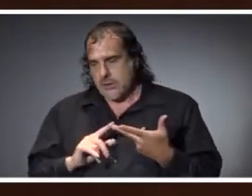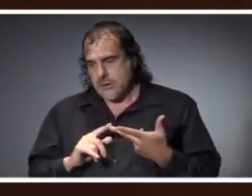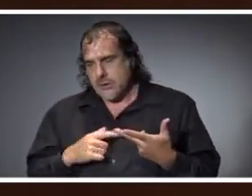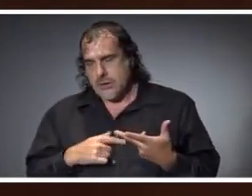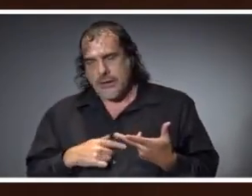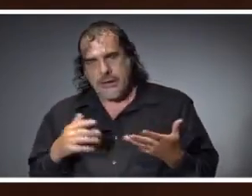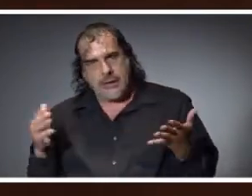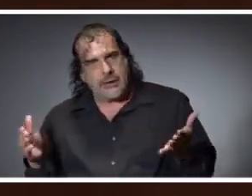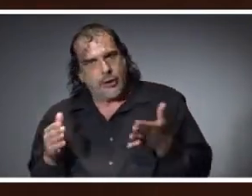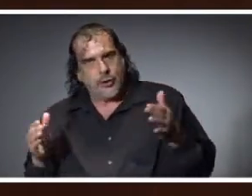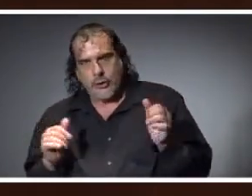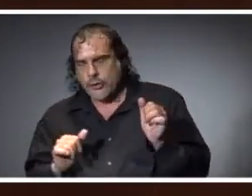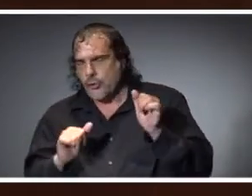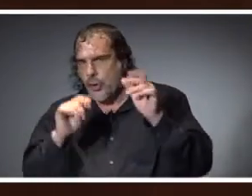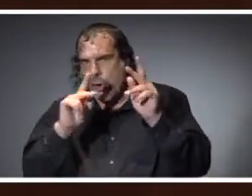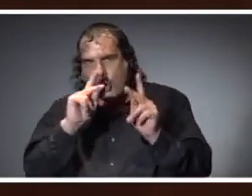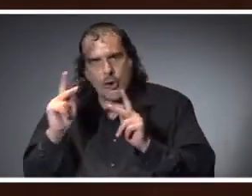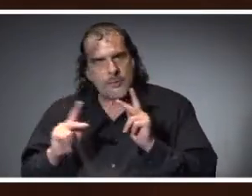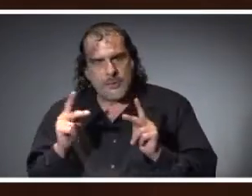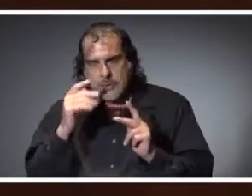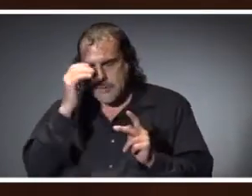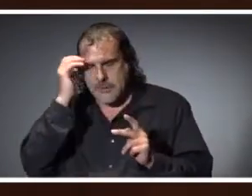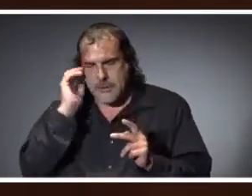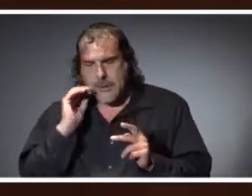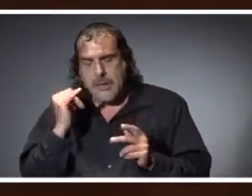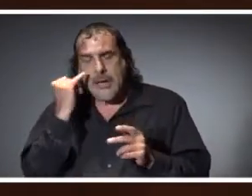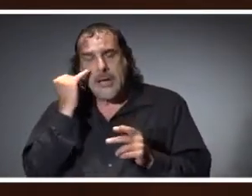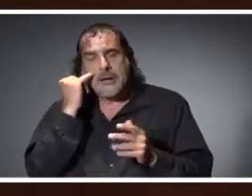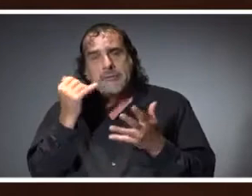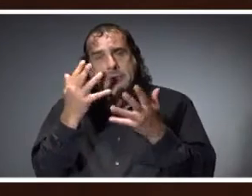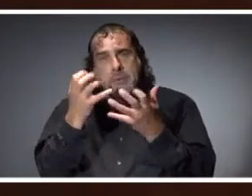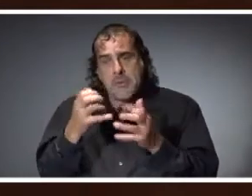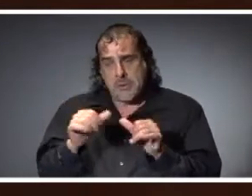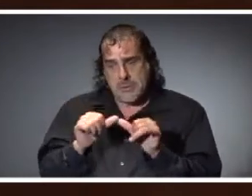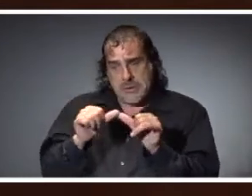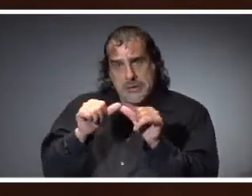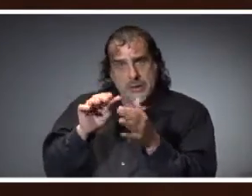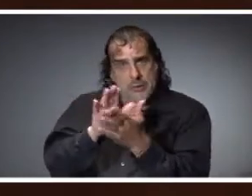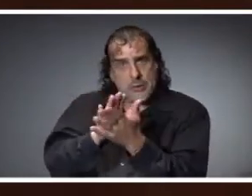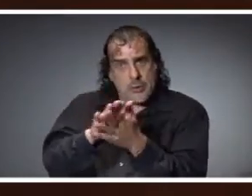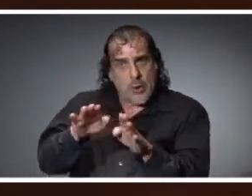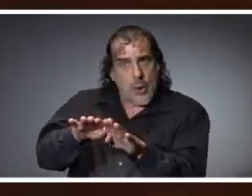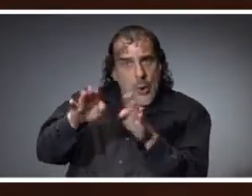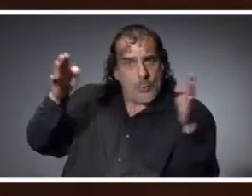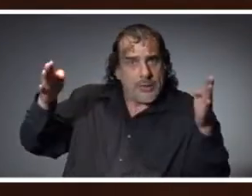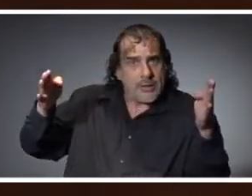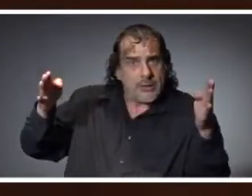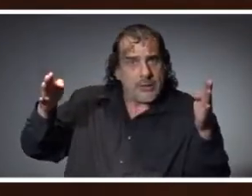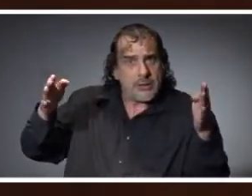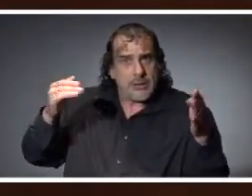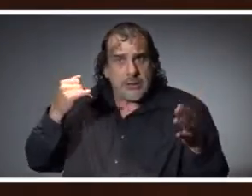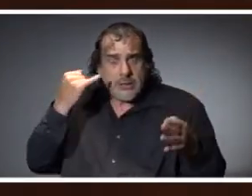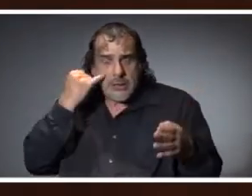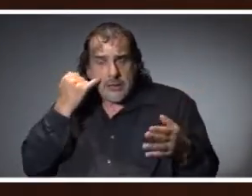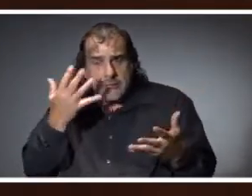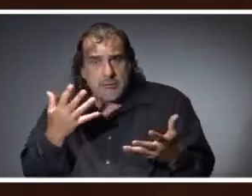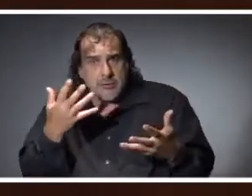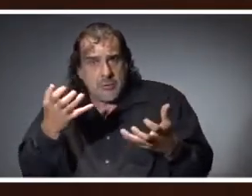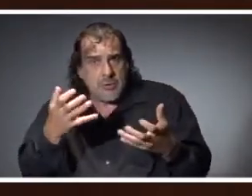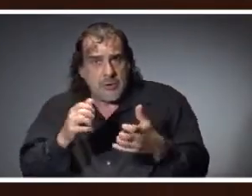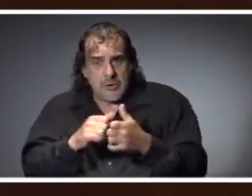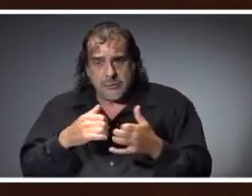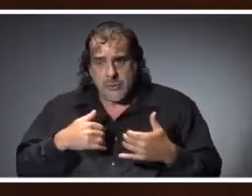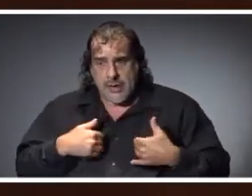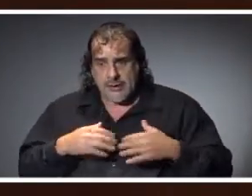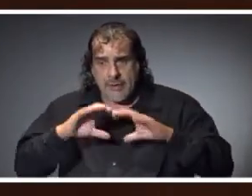encourage everybody that if we want to continue to have those schools functioning, if we want to continue to have on-campus